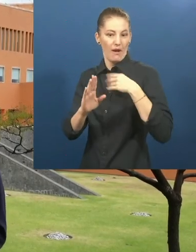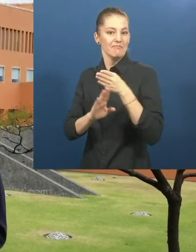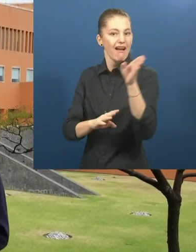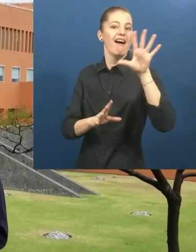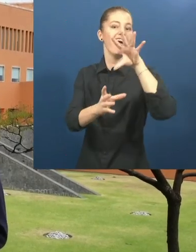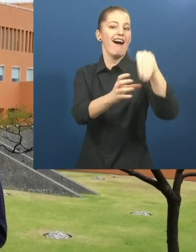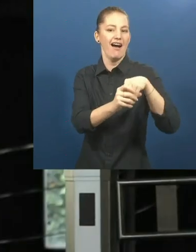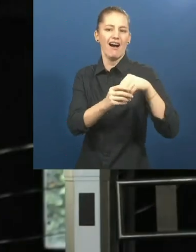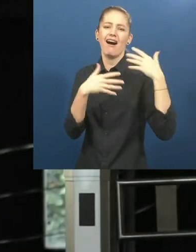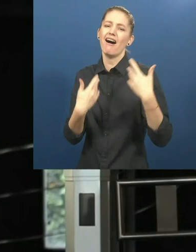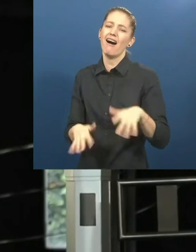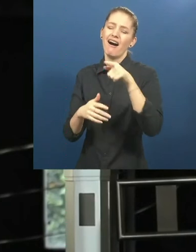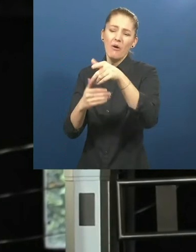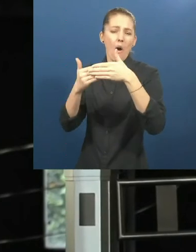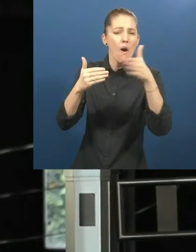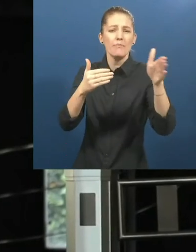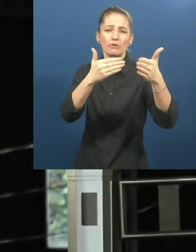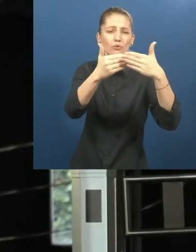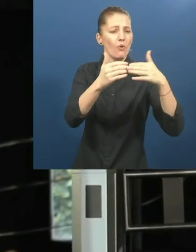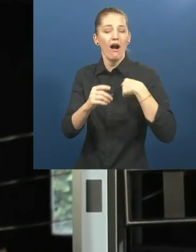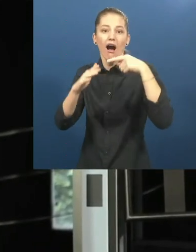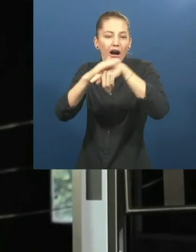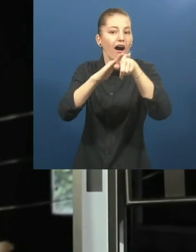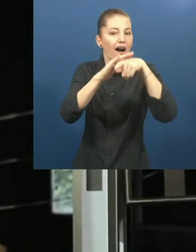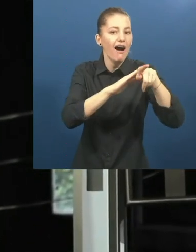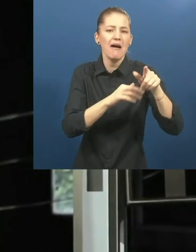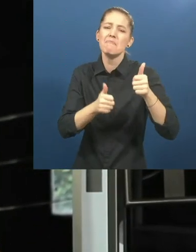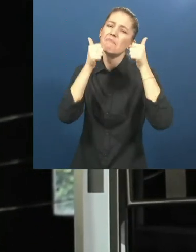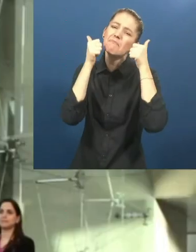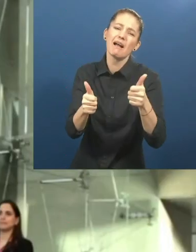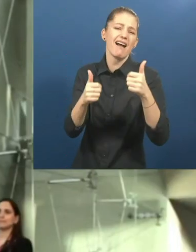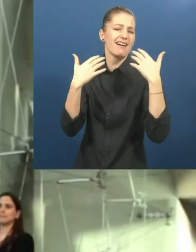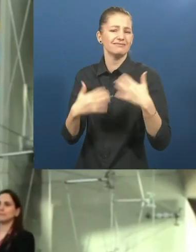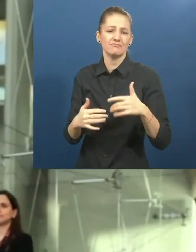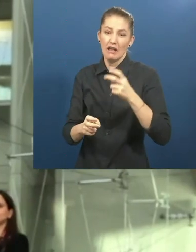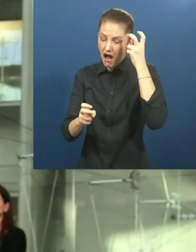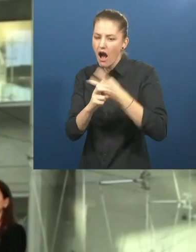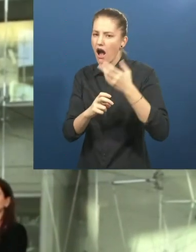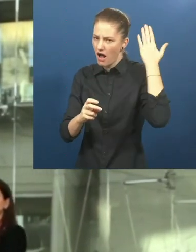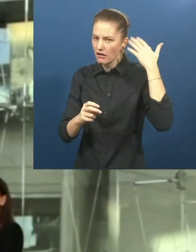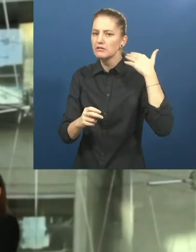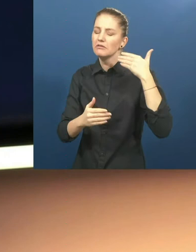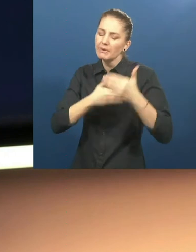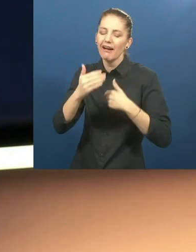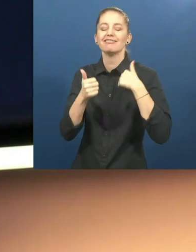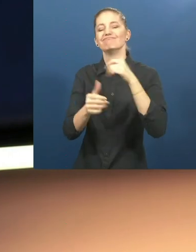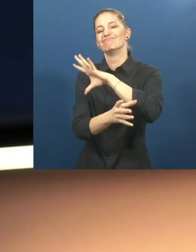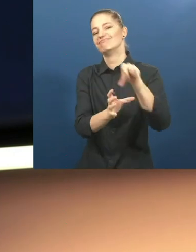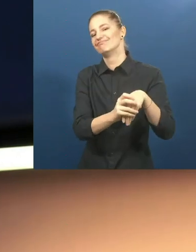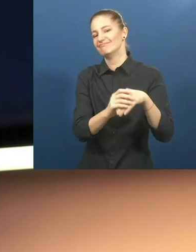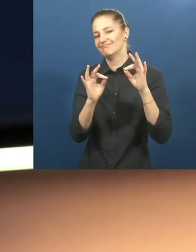Me costó muchísimo mi trabajo, pero llegué al lugar donde tenía que estar. Agradezco mucho a Entrale.